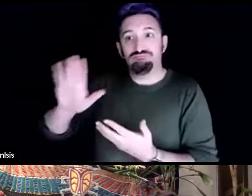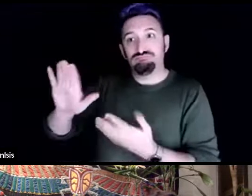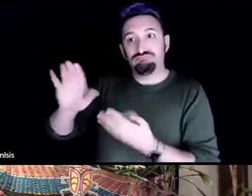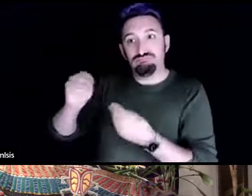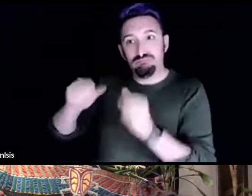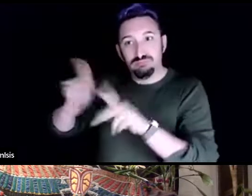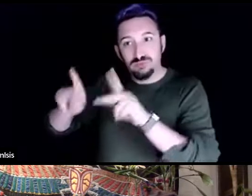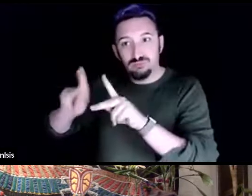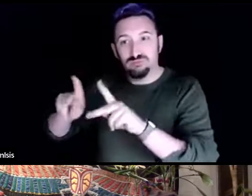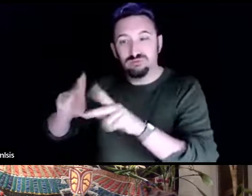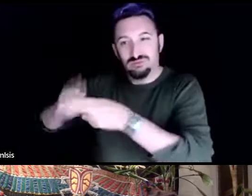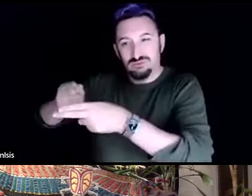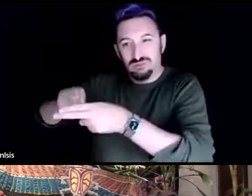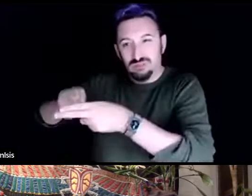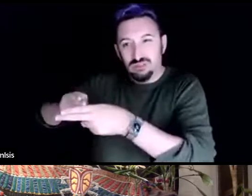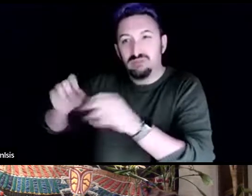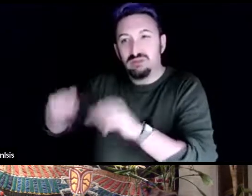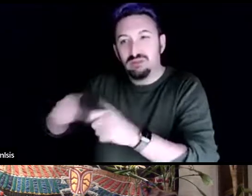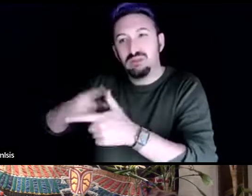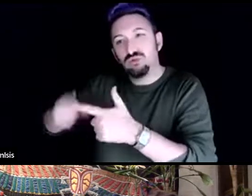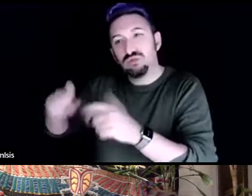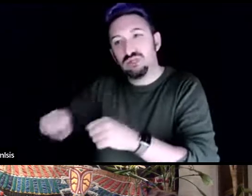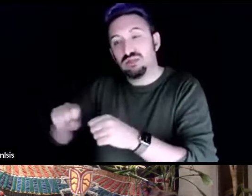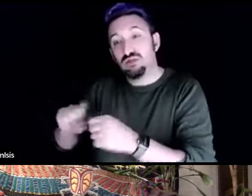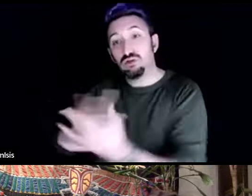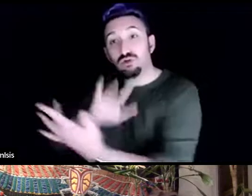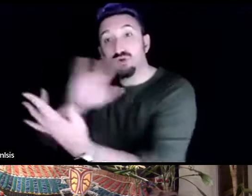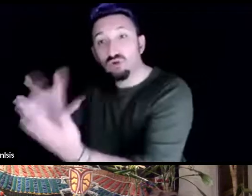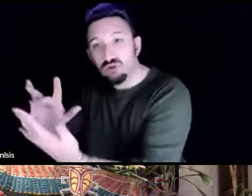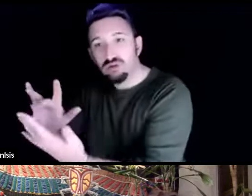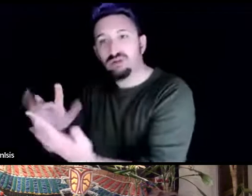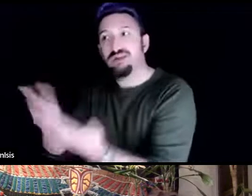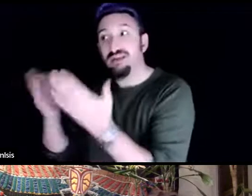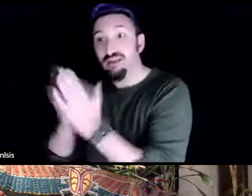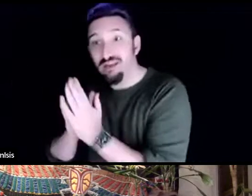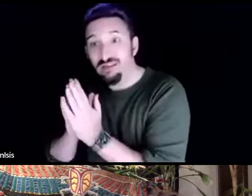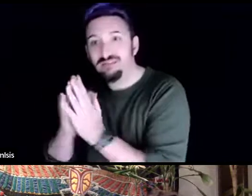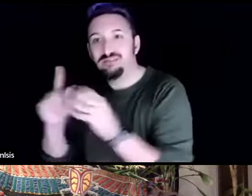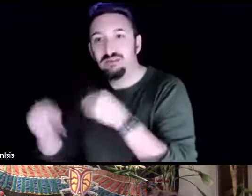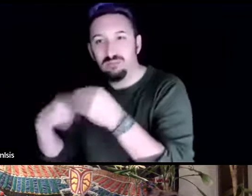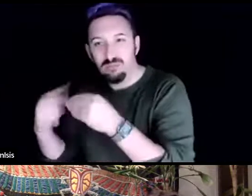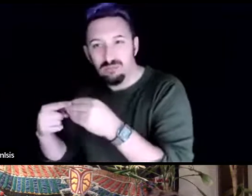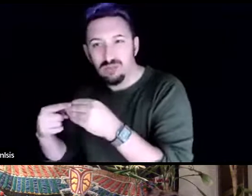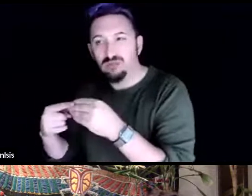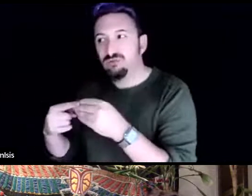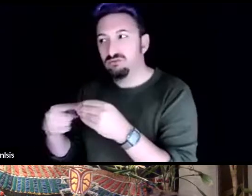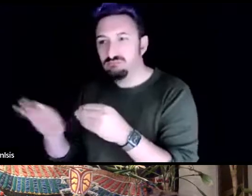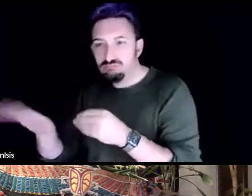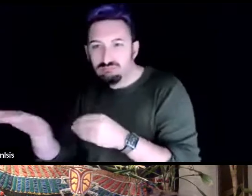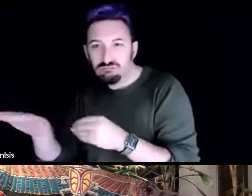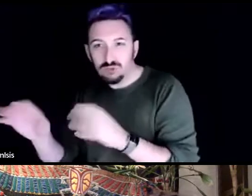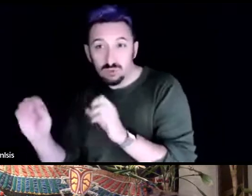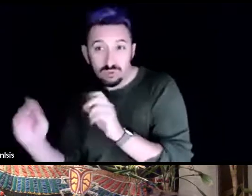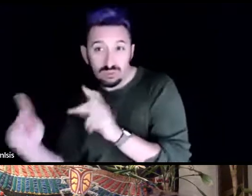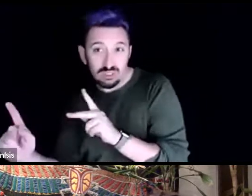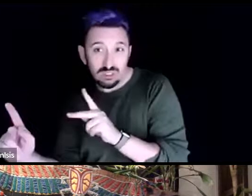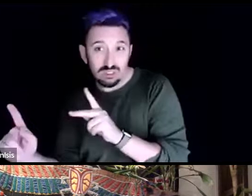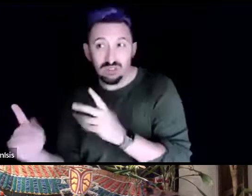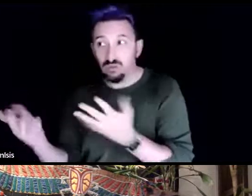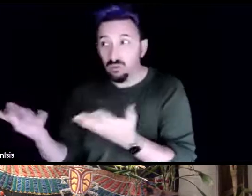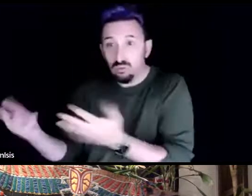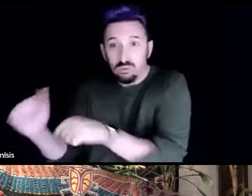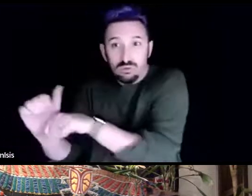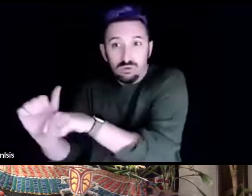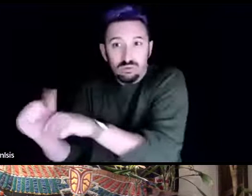um that effort and not to center yourself but uplift what's already happening with these